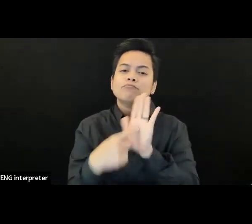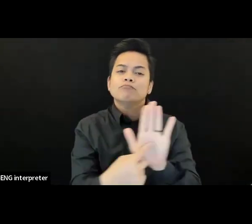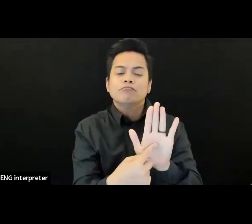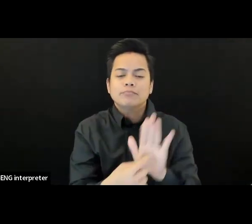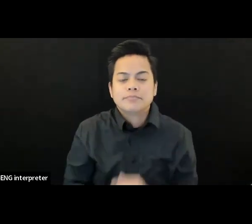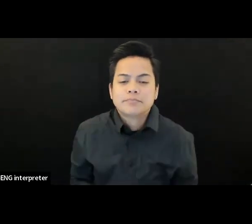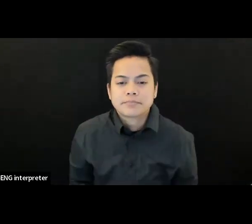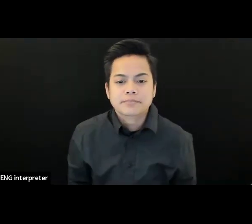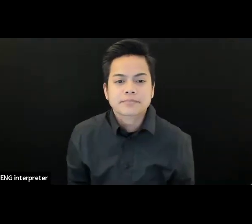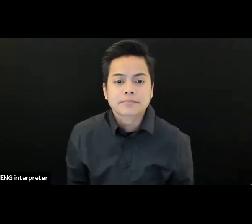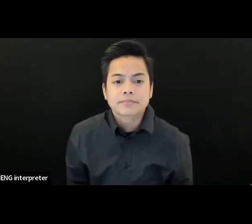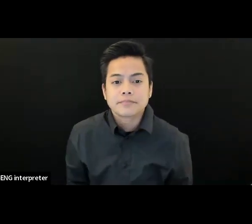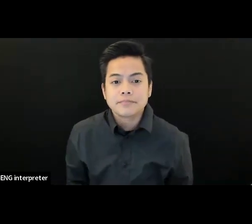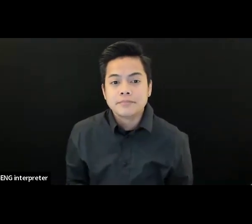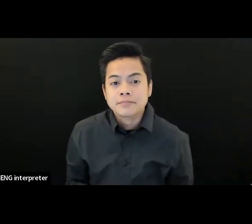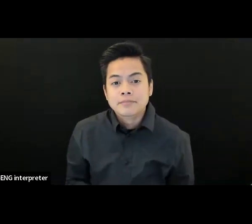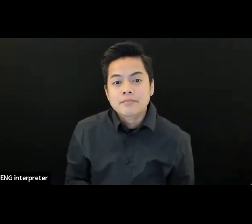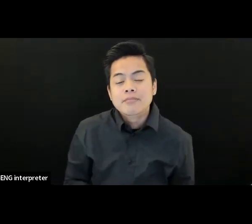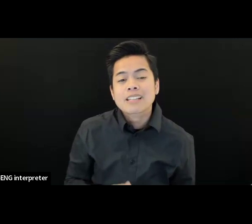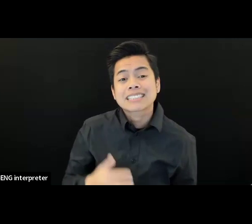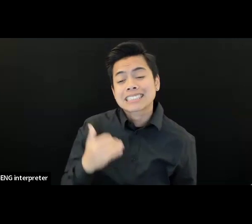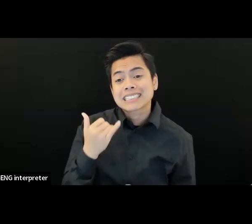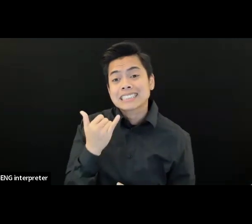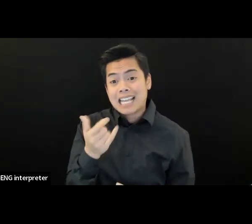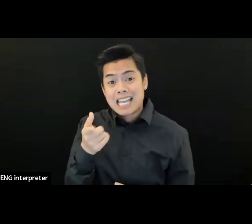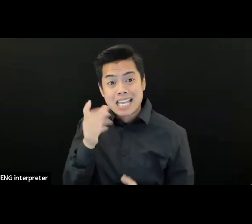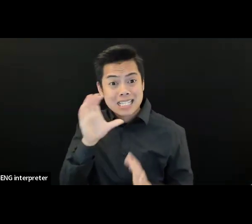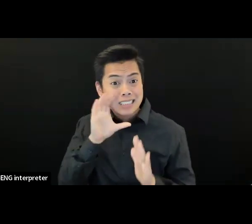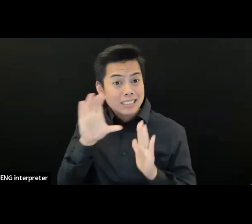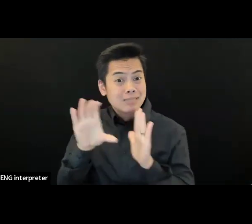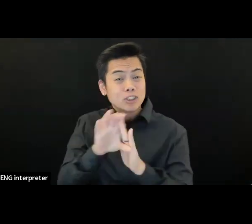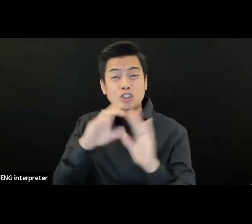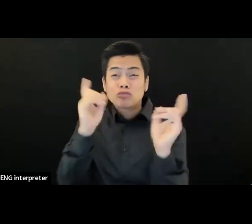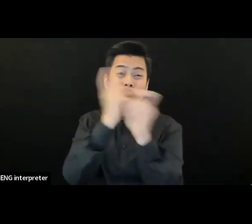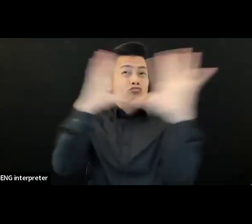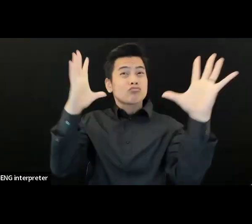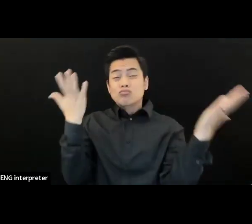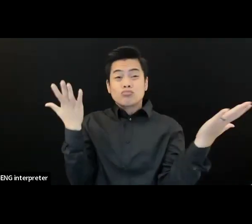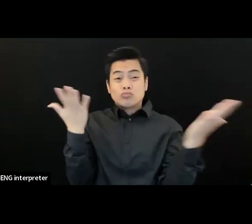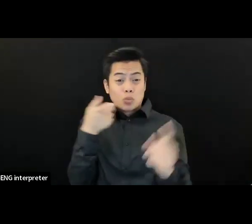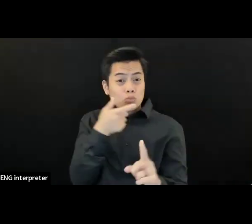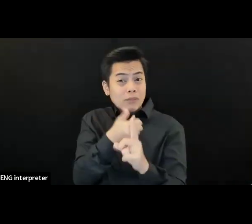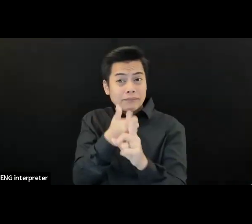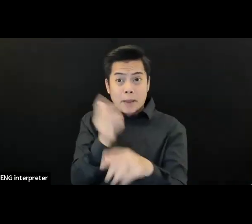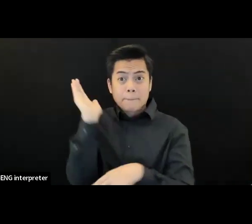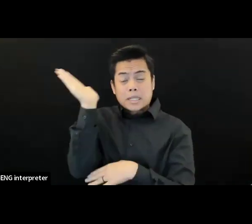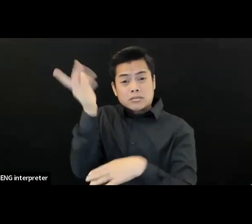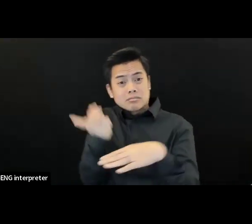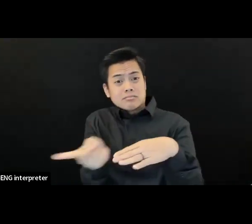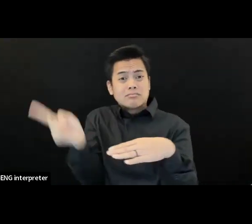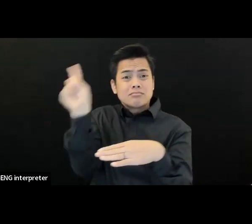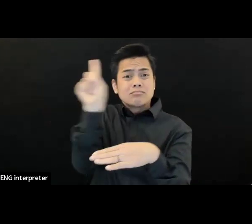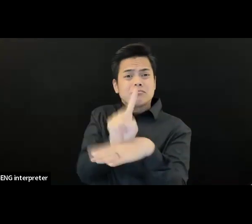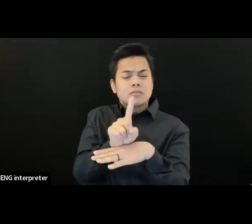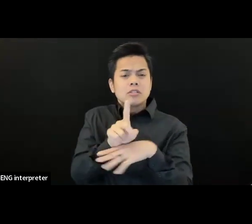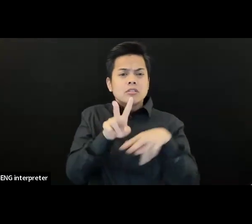can see there's a little kitchenette with a sink and the library area and the view of